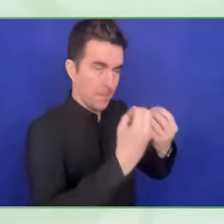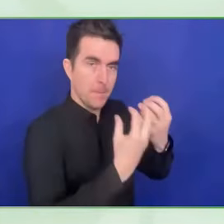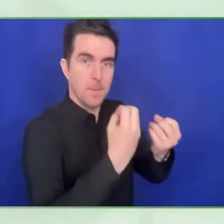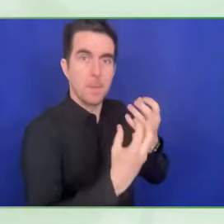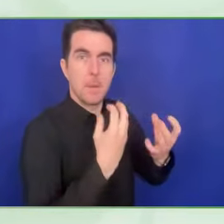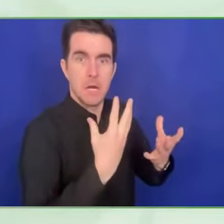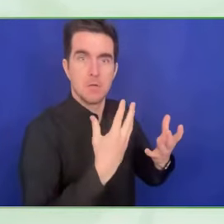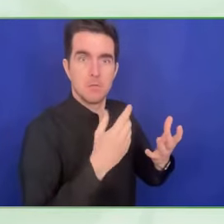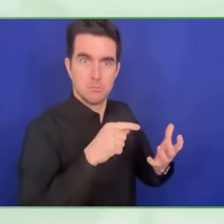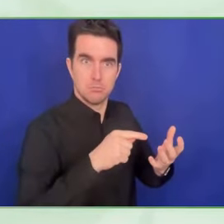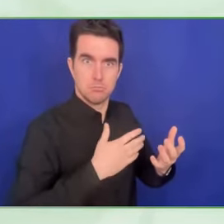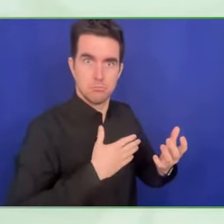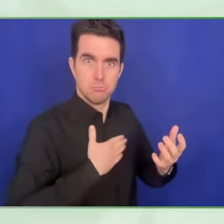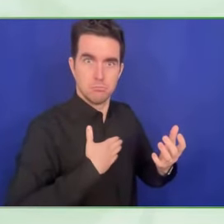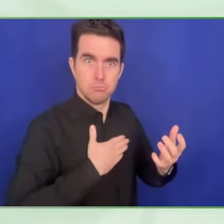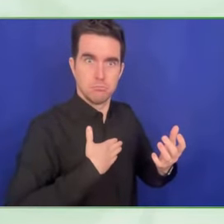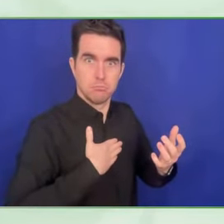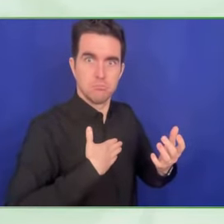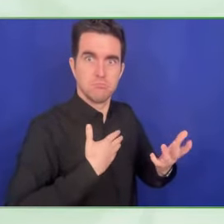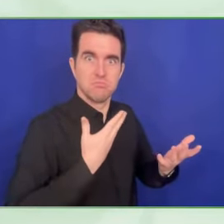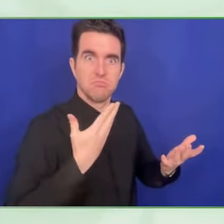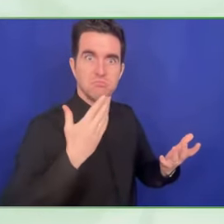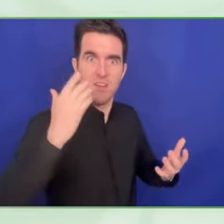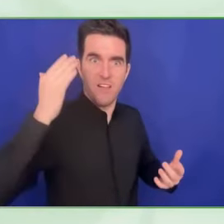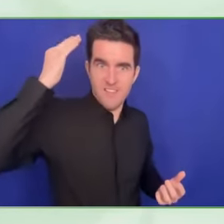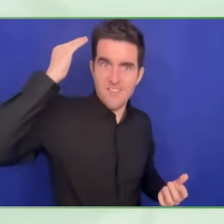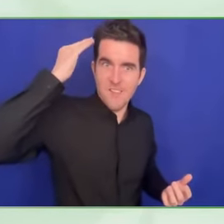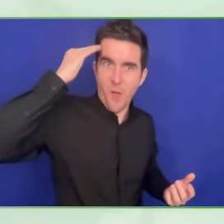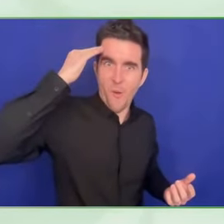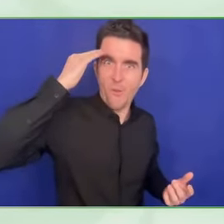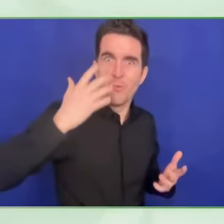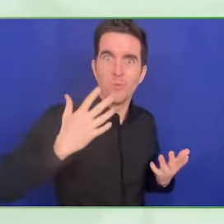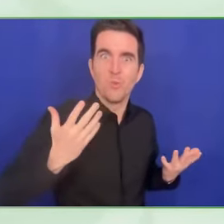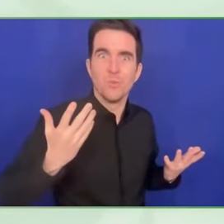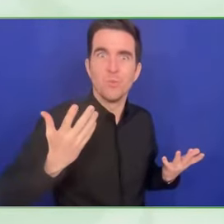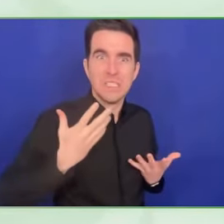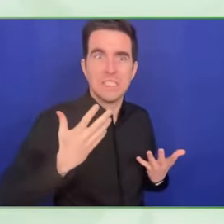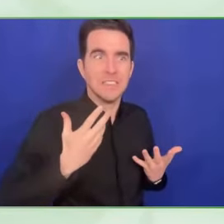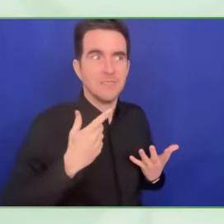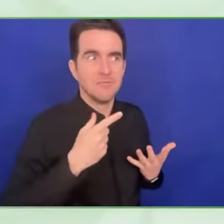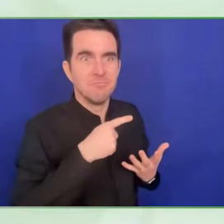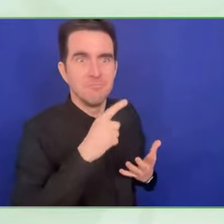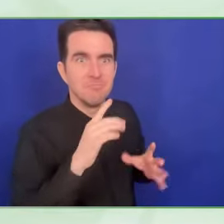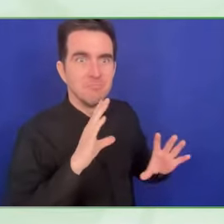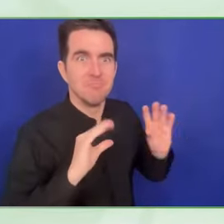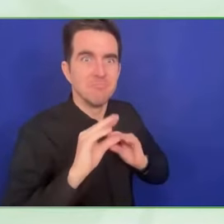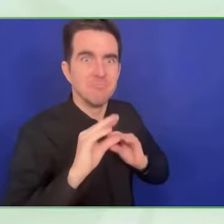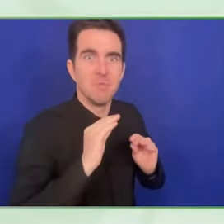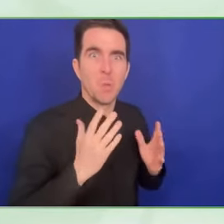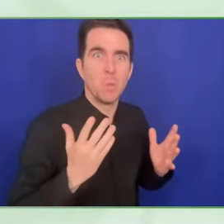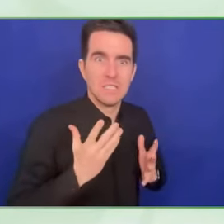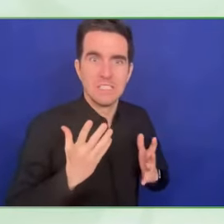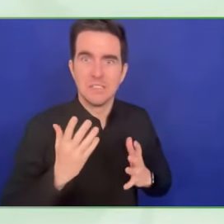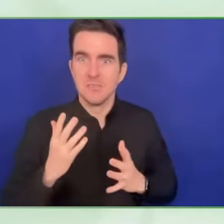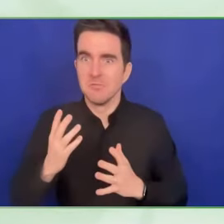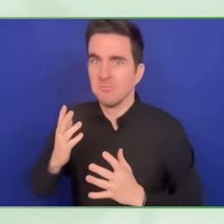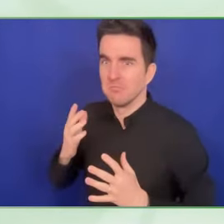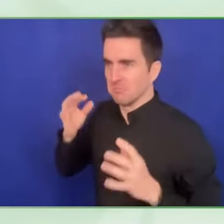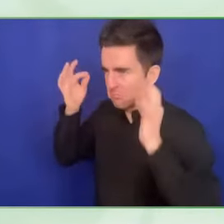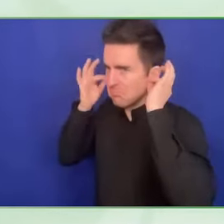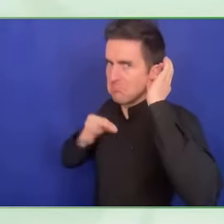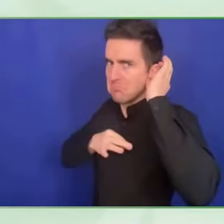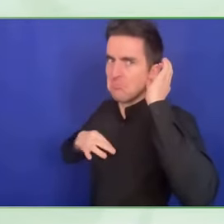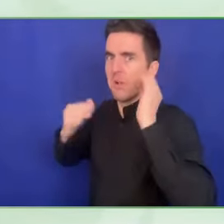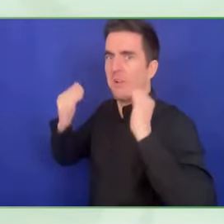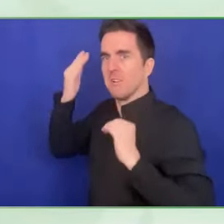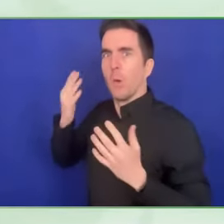then you need a guide if you are blind, for example, to know how to reach a point in the city from the point